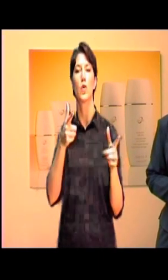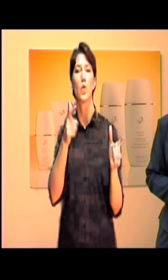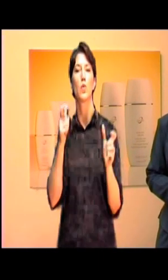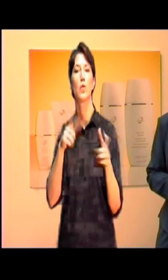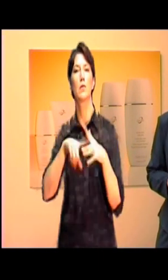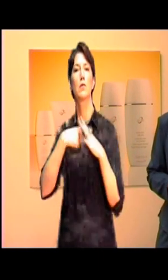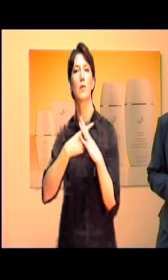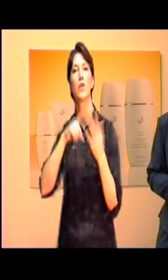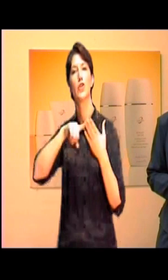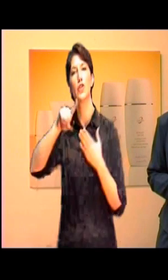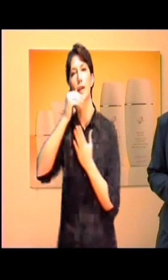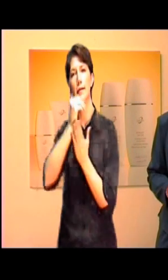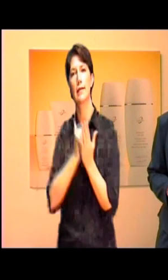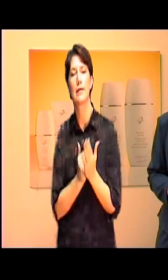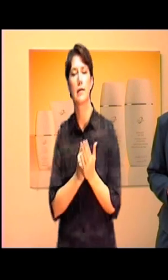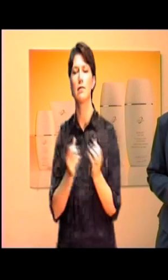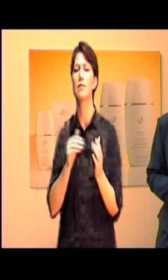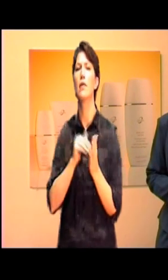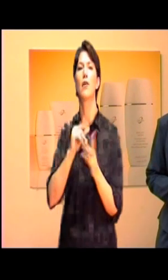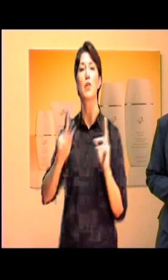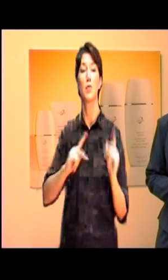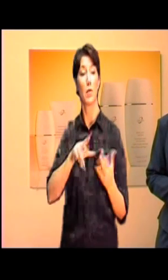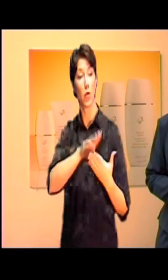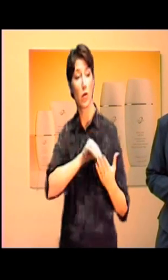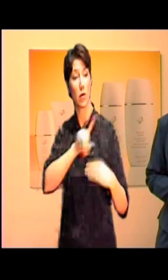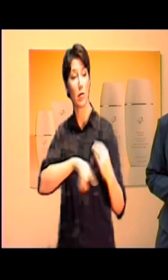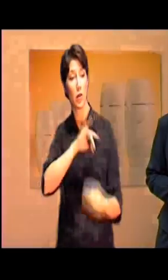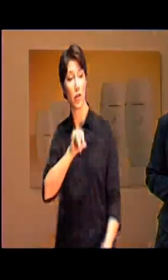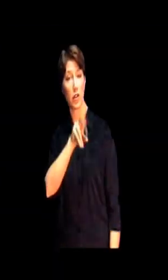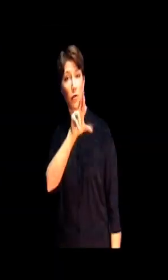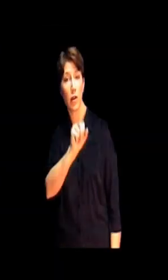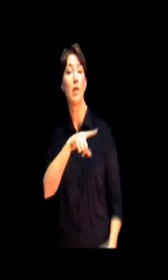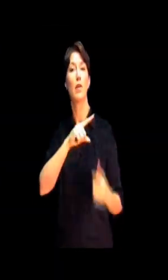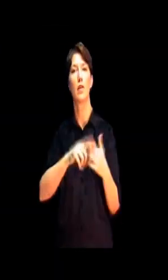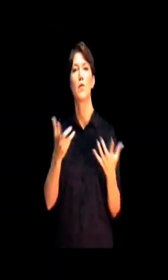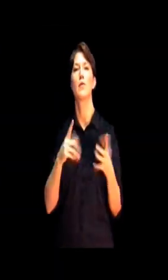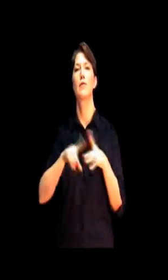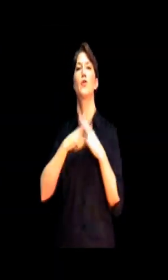Many people want to get started immediately making money their first week.